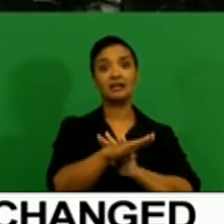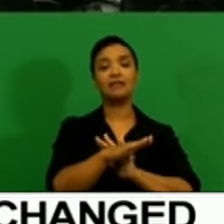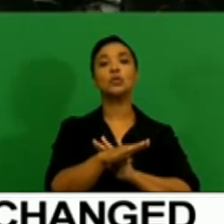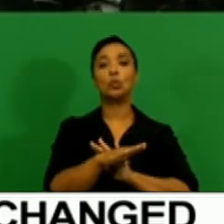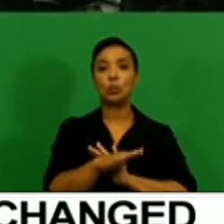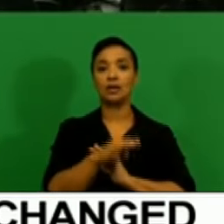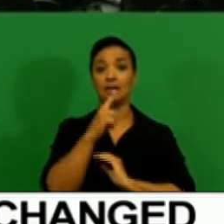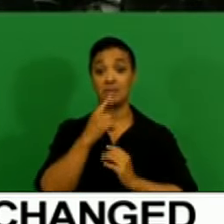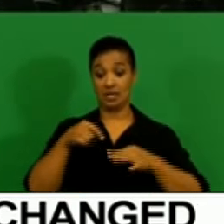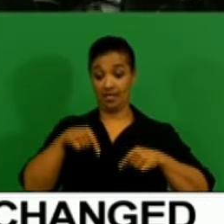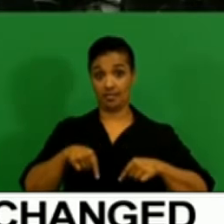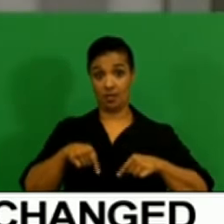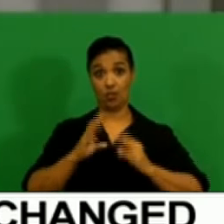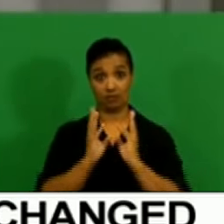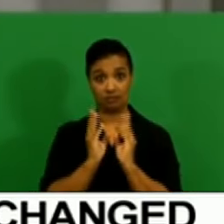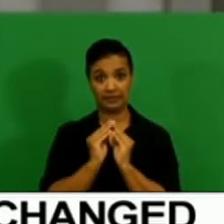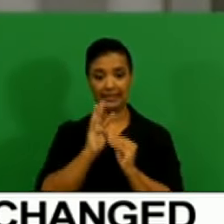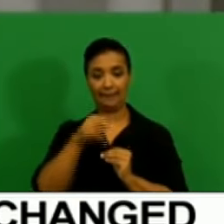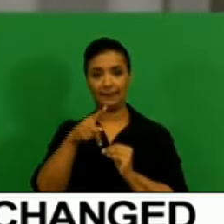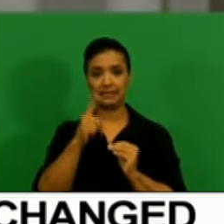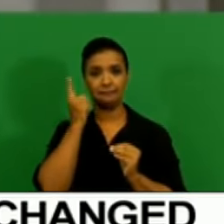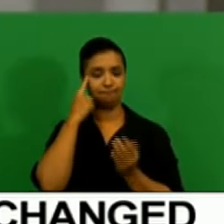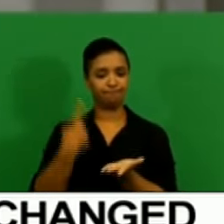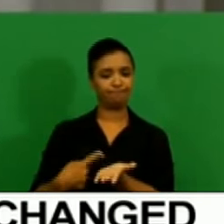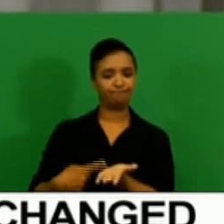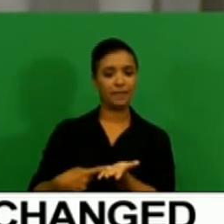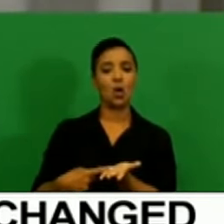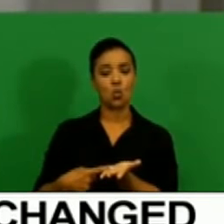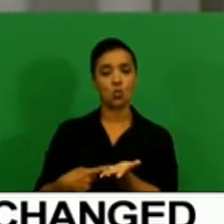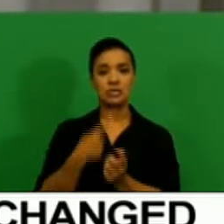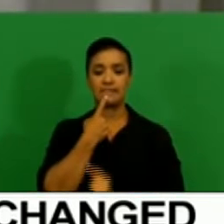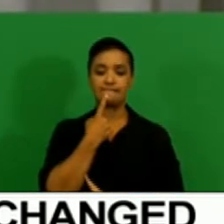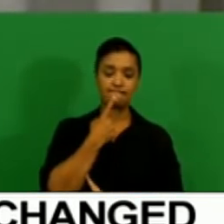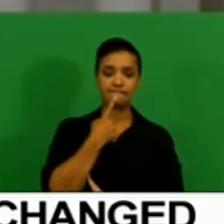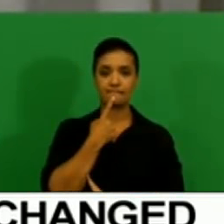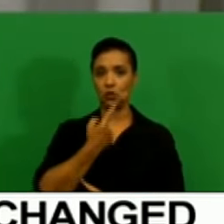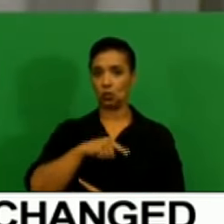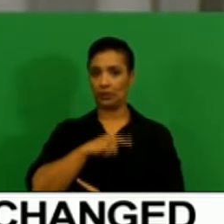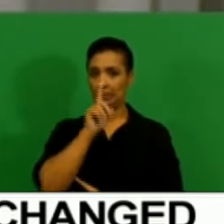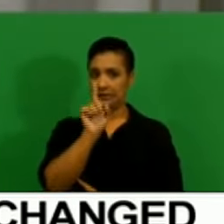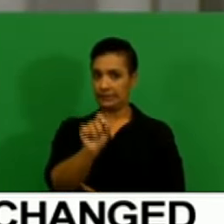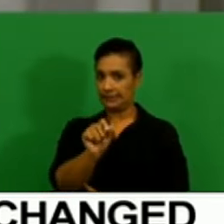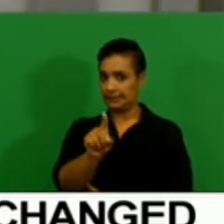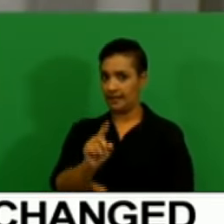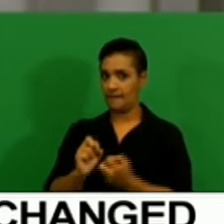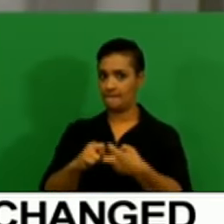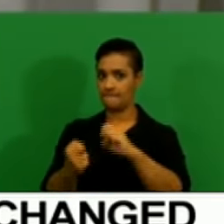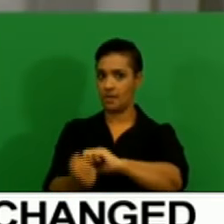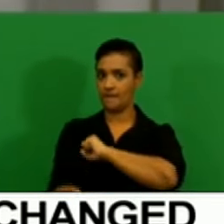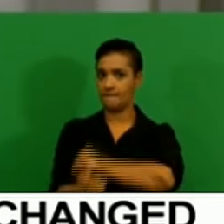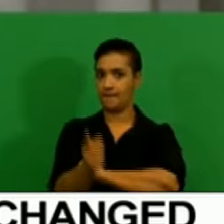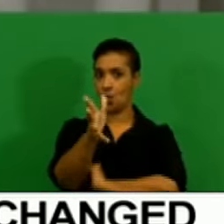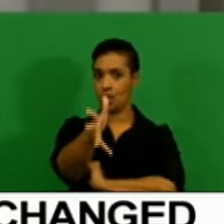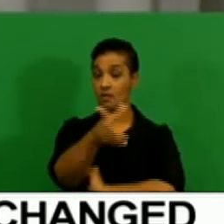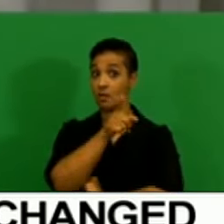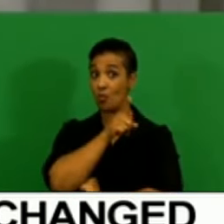MPC to look at those figures and then say that, look, we've got to be worried here, because it looks like inflation